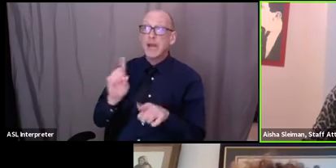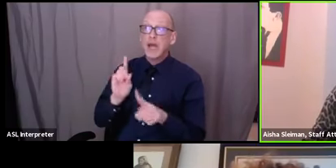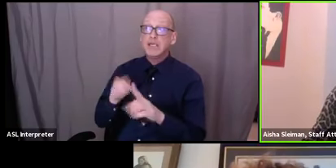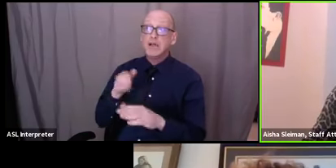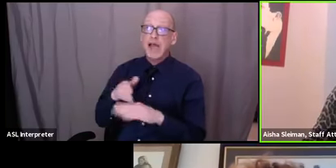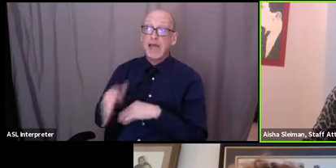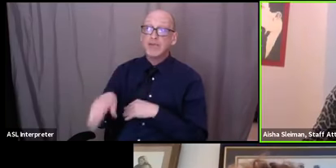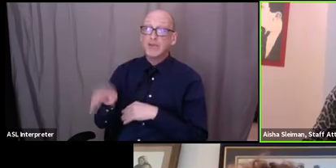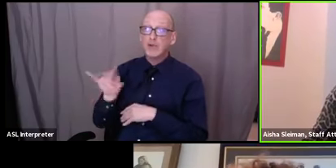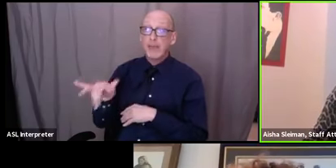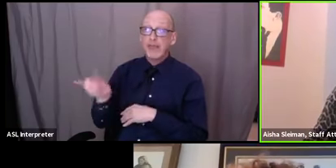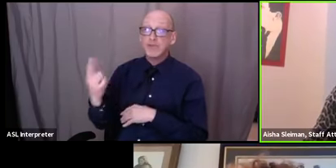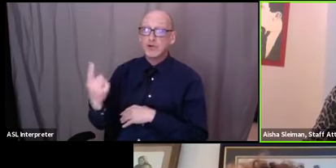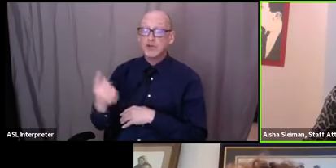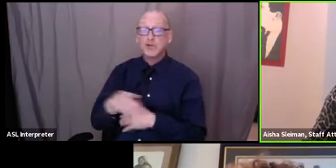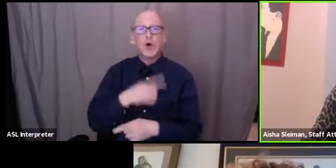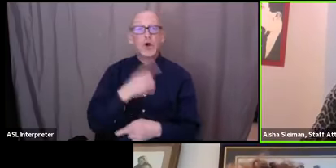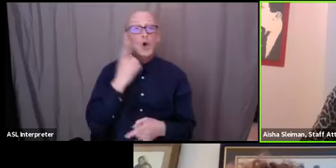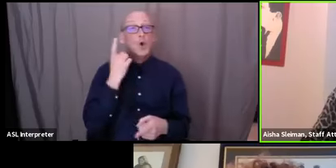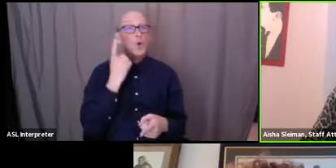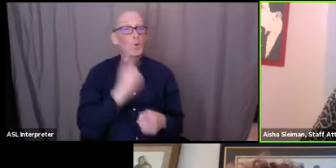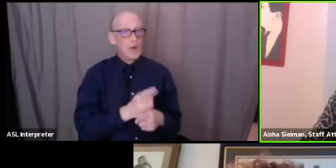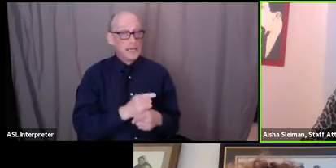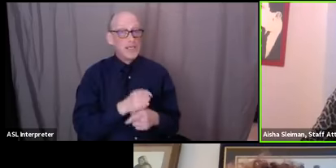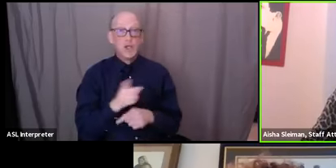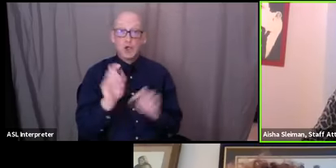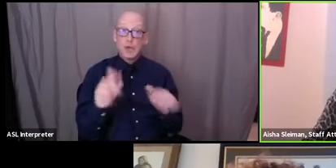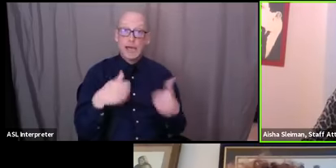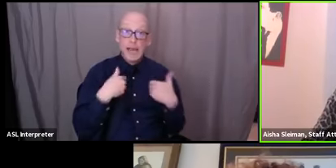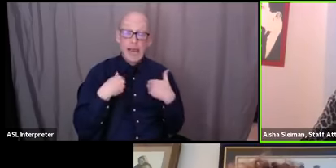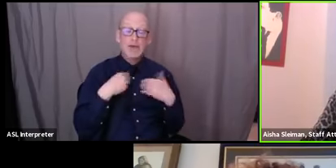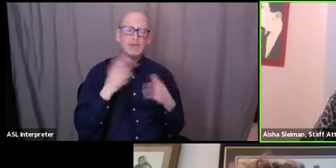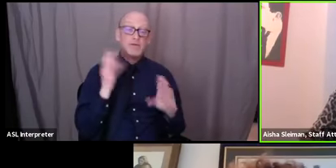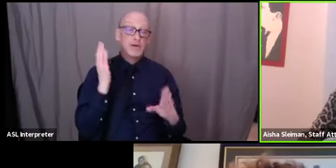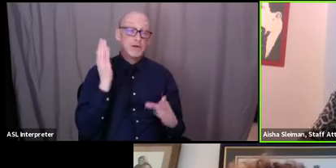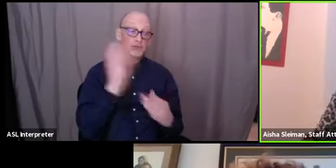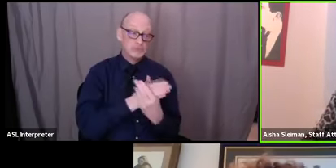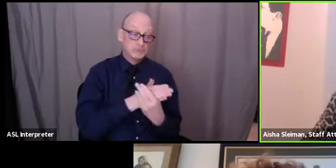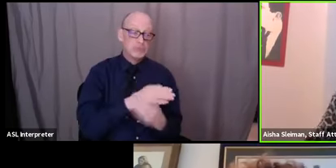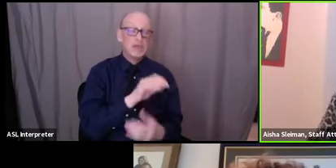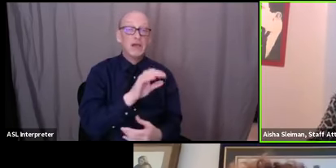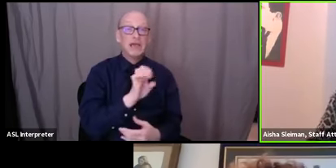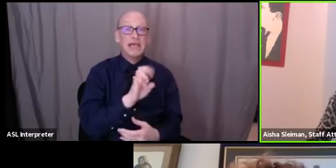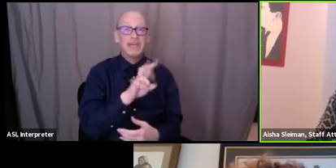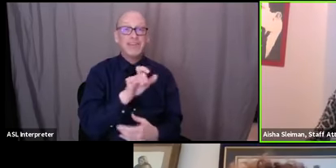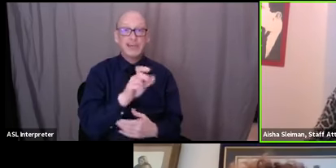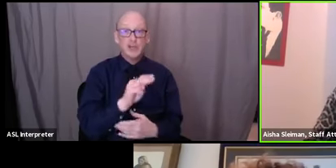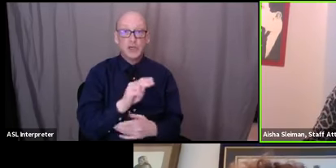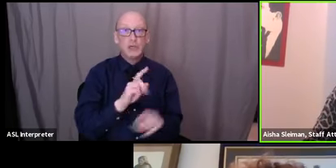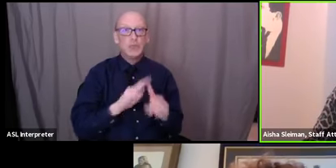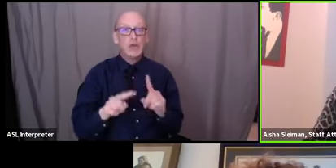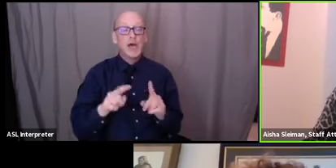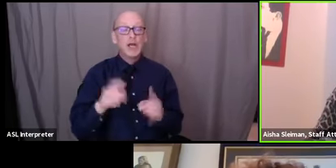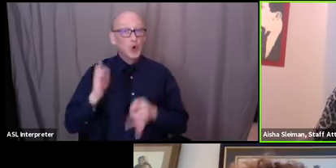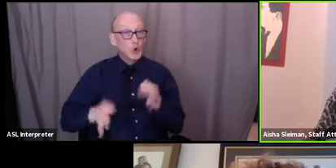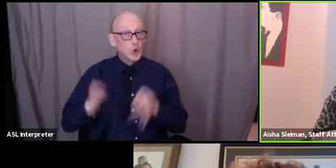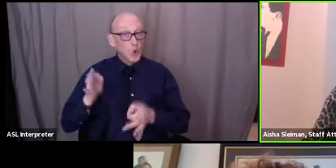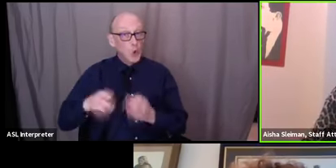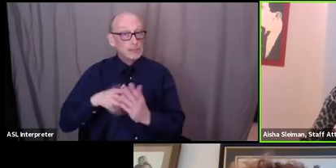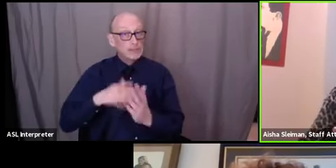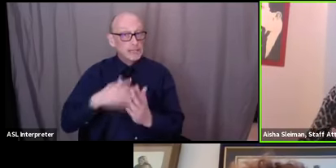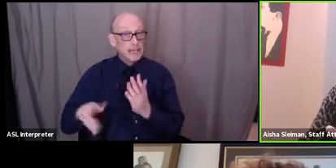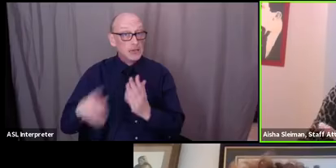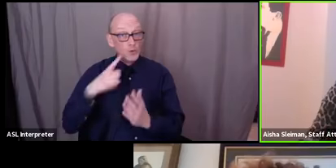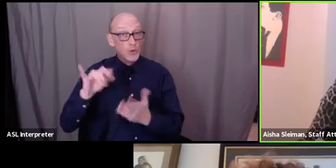because when you know you can have an eviction filed against you but you there no hearing will be scheduled until